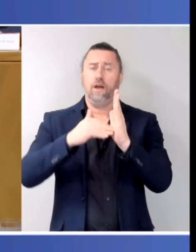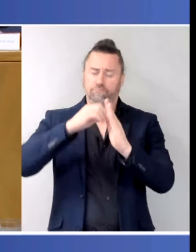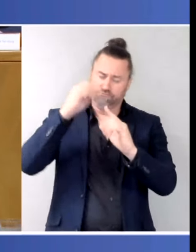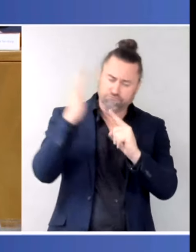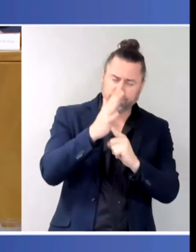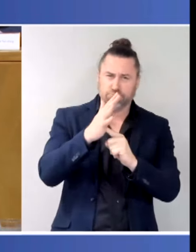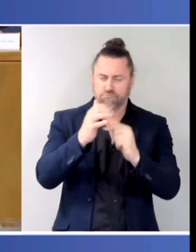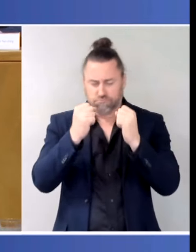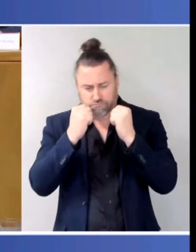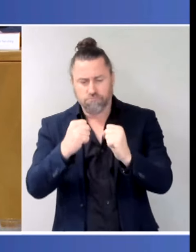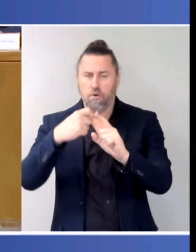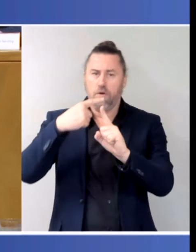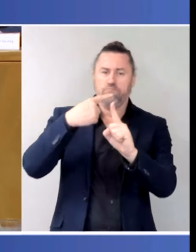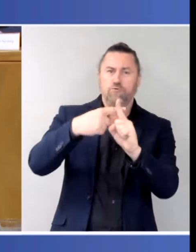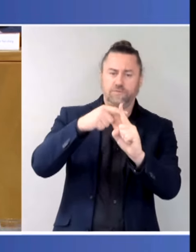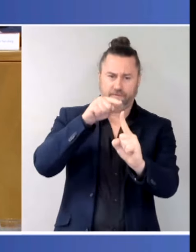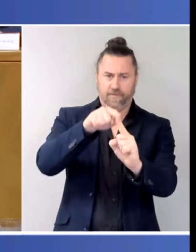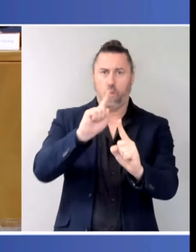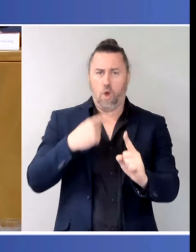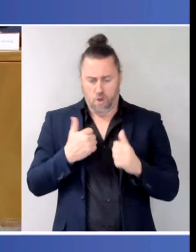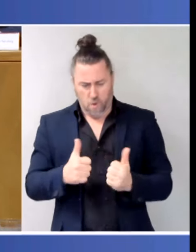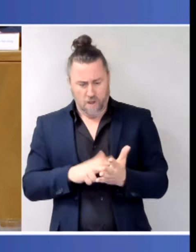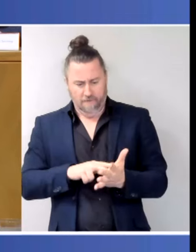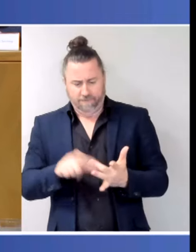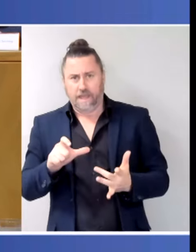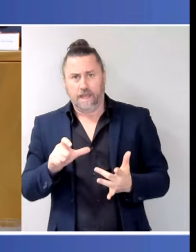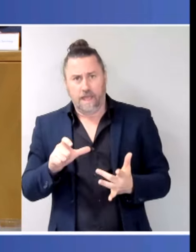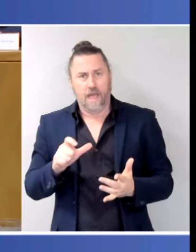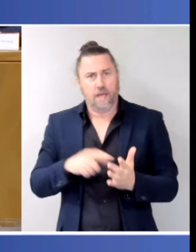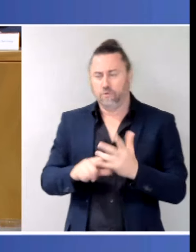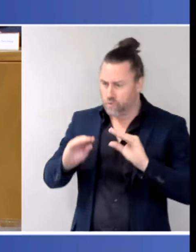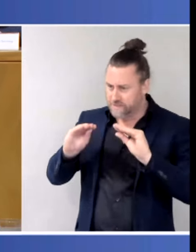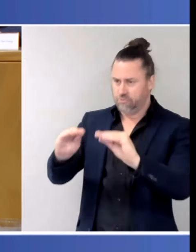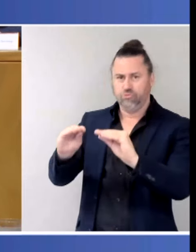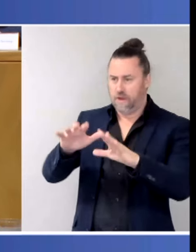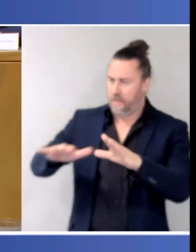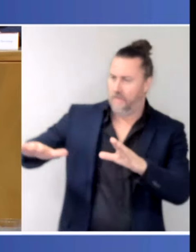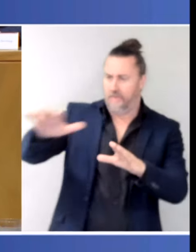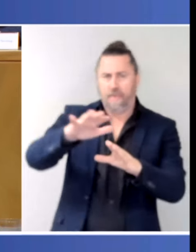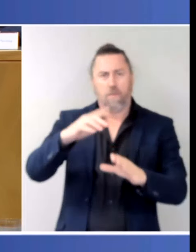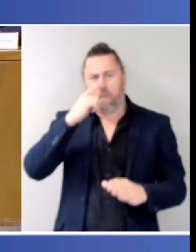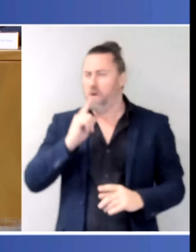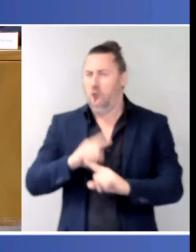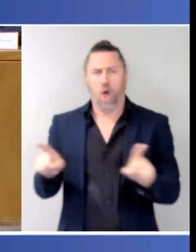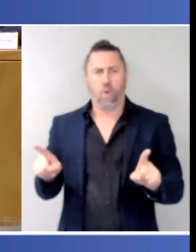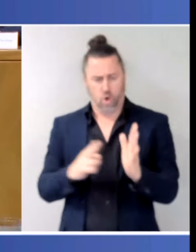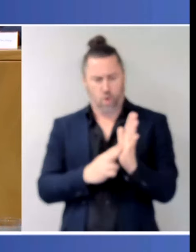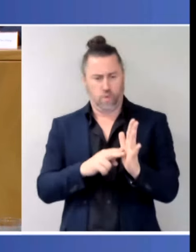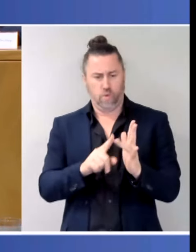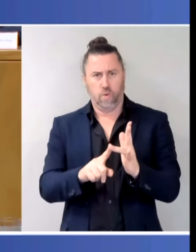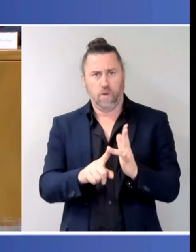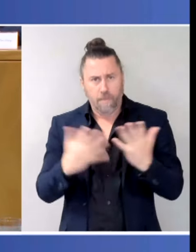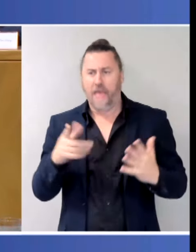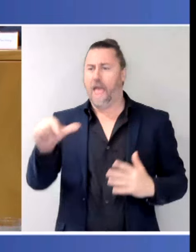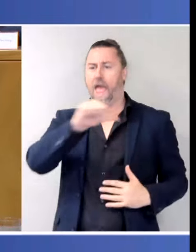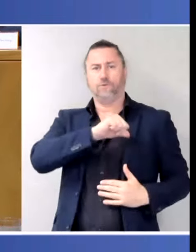practice that we have in Victoria around driving system change, driving cultural change, and keeping that support